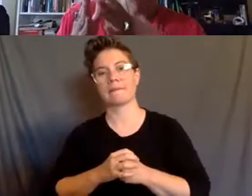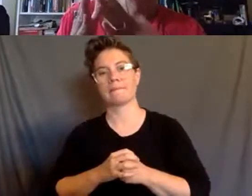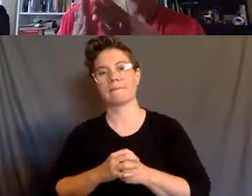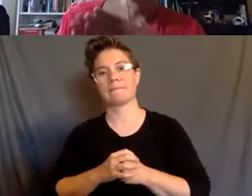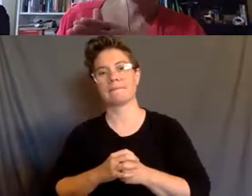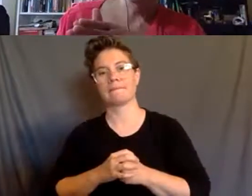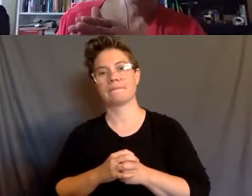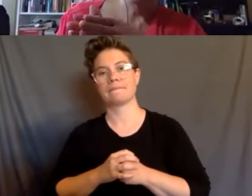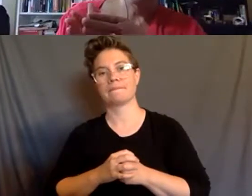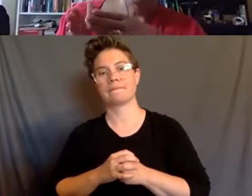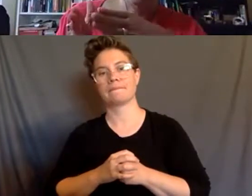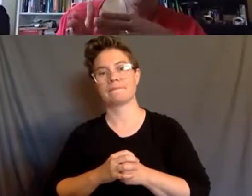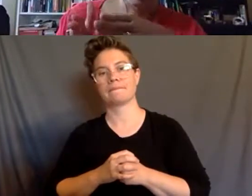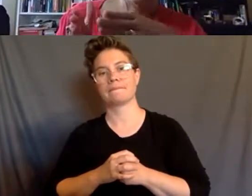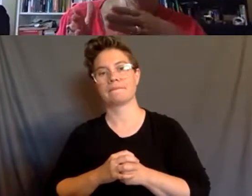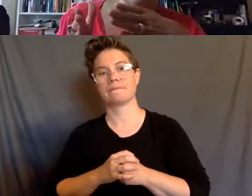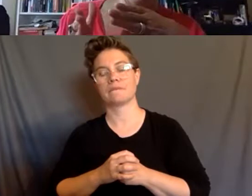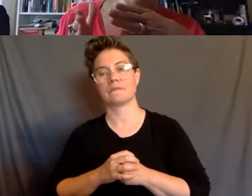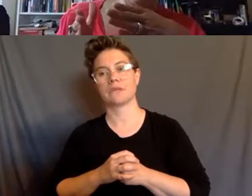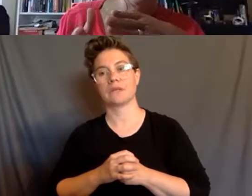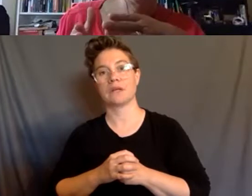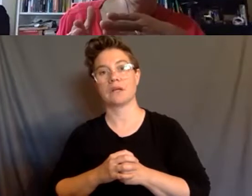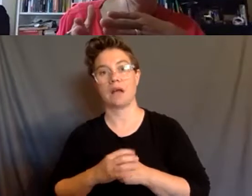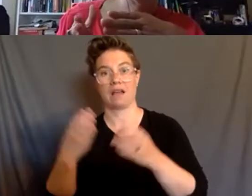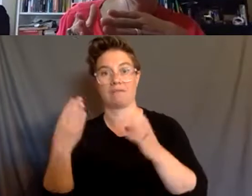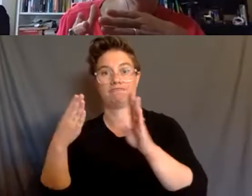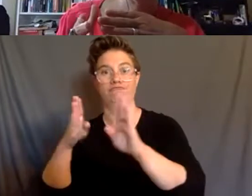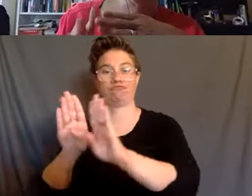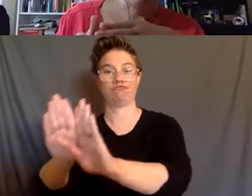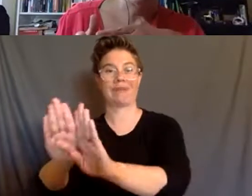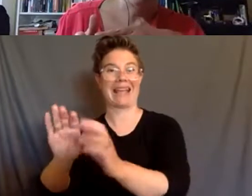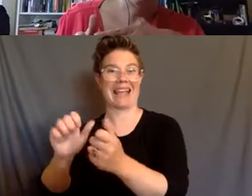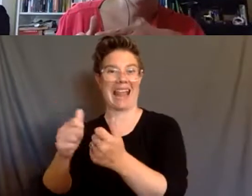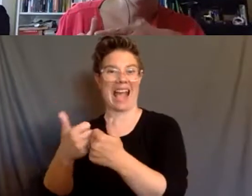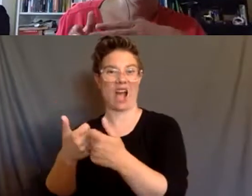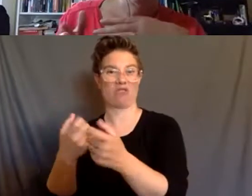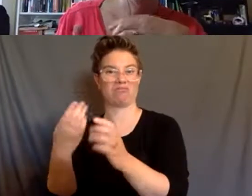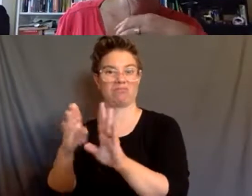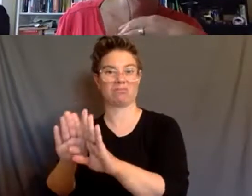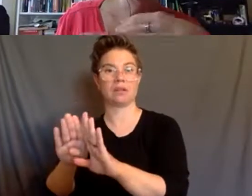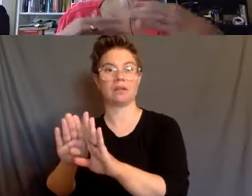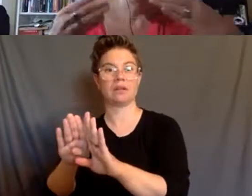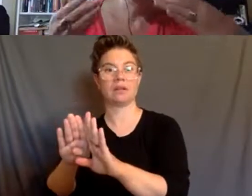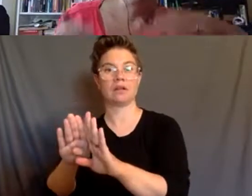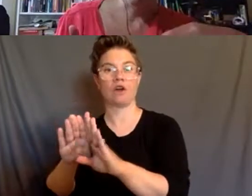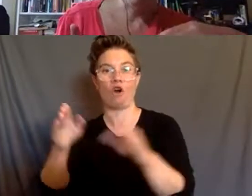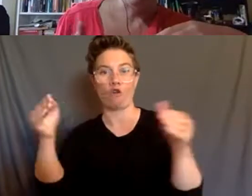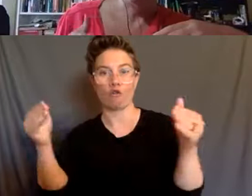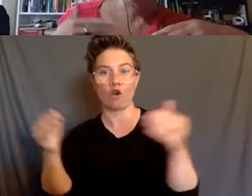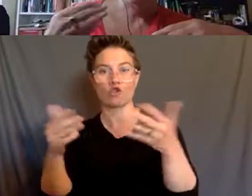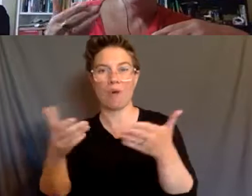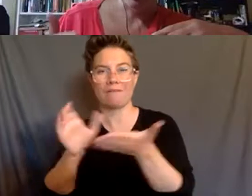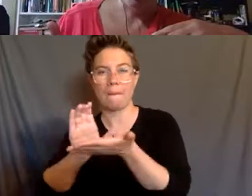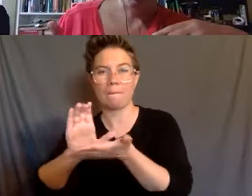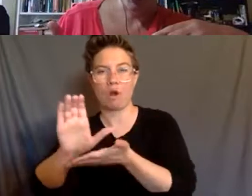is facility closure that was done by centering the margins, which is a very feminist